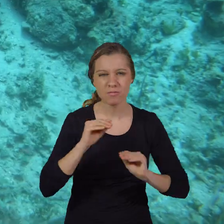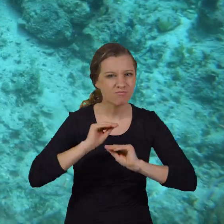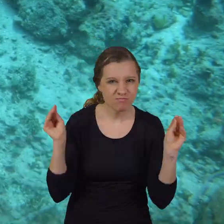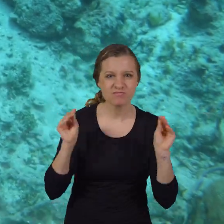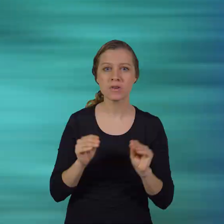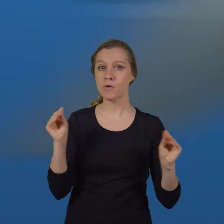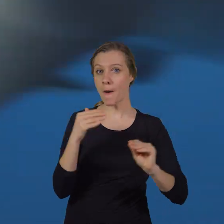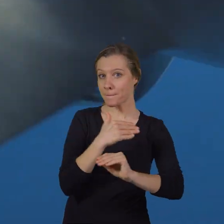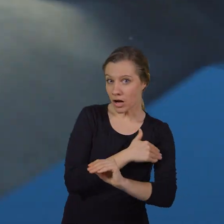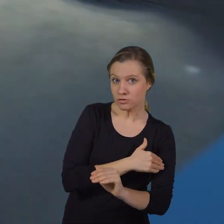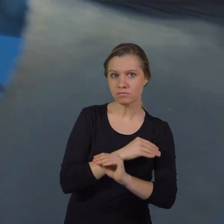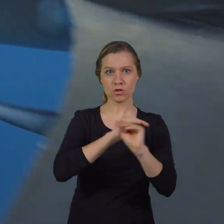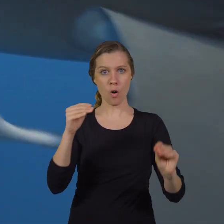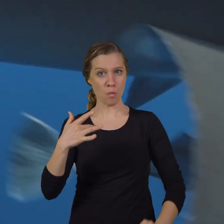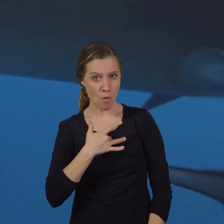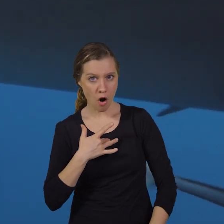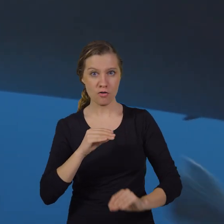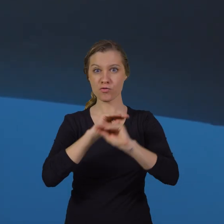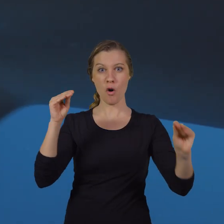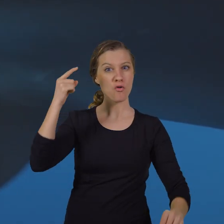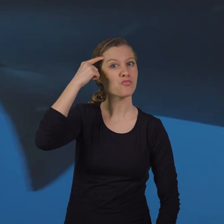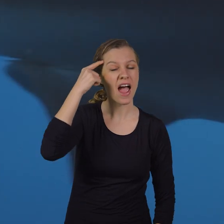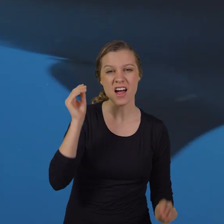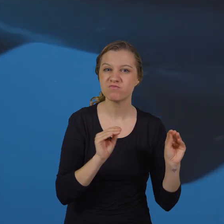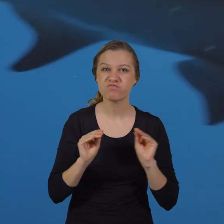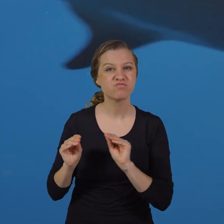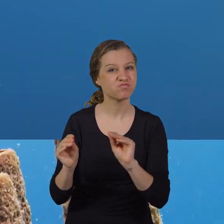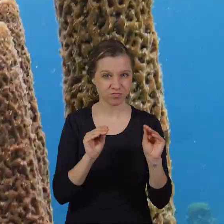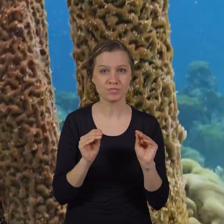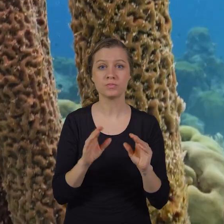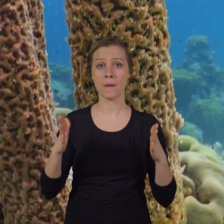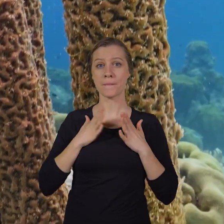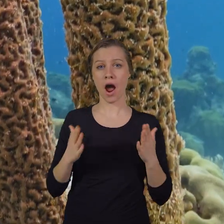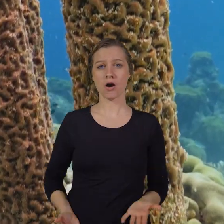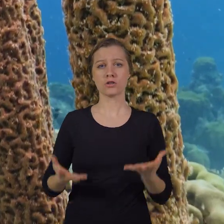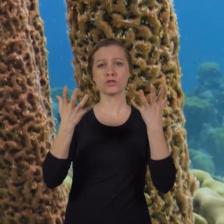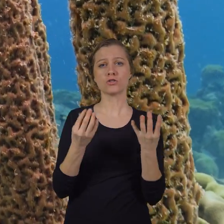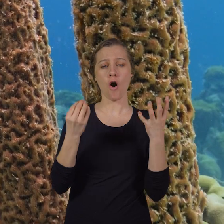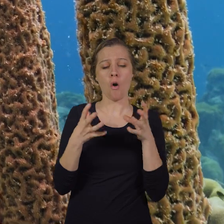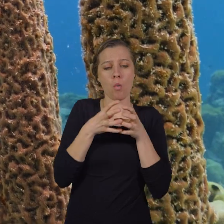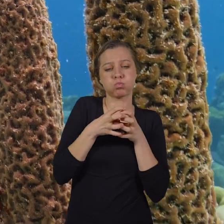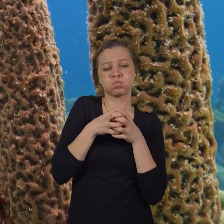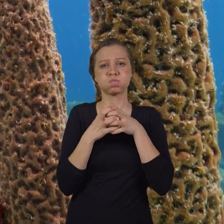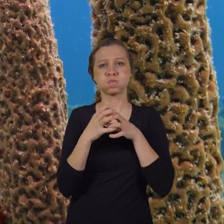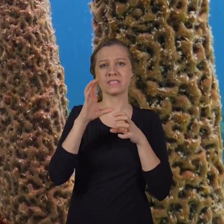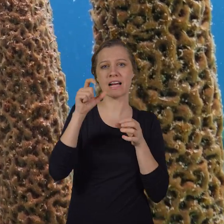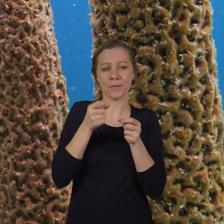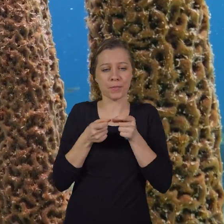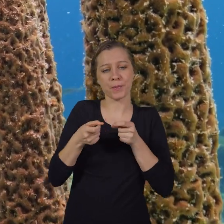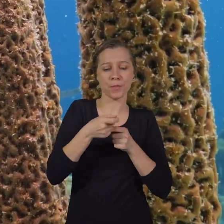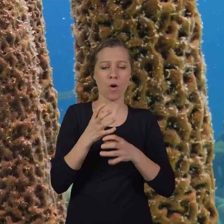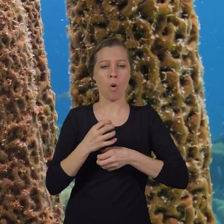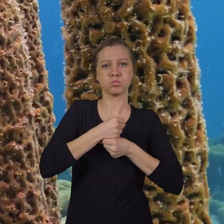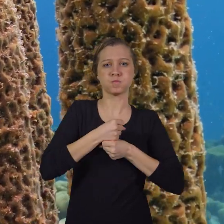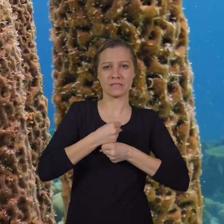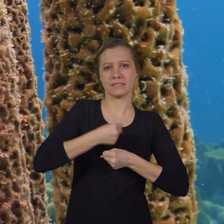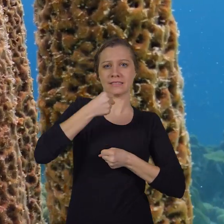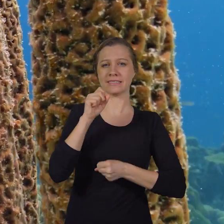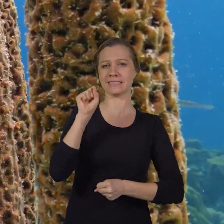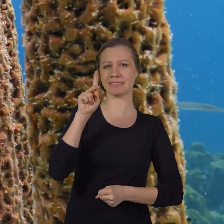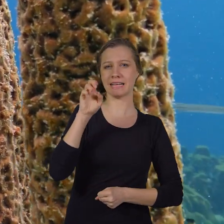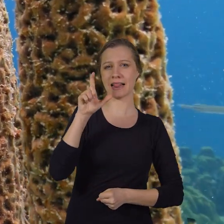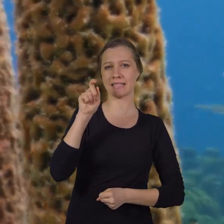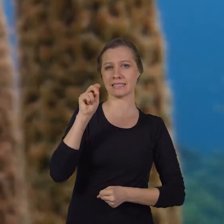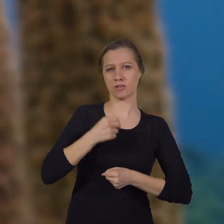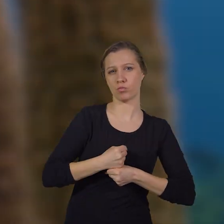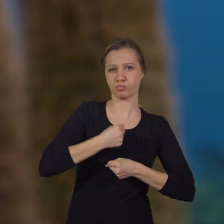no mouth, muscles, heart or brain. Their bodies are a soft mass of cells supported by a